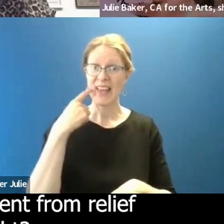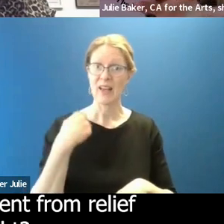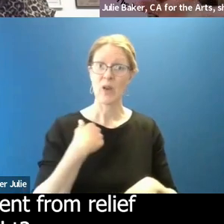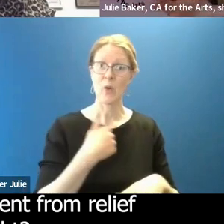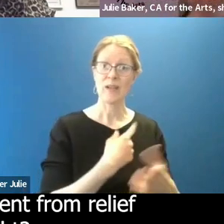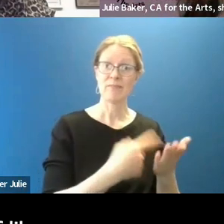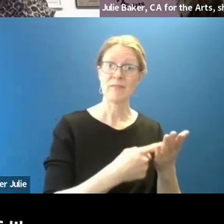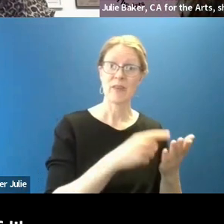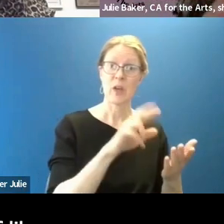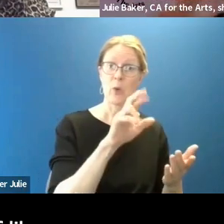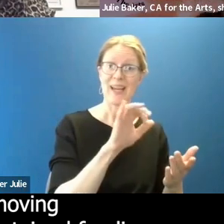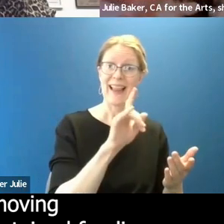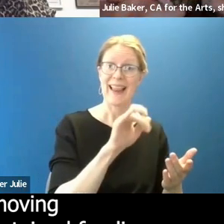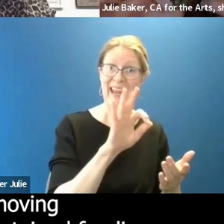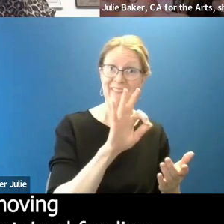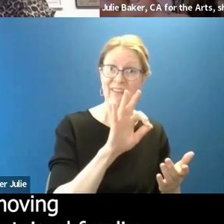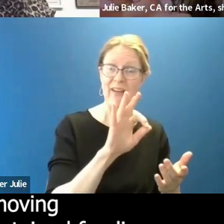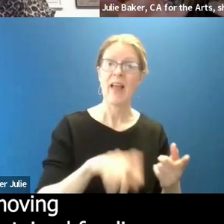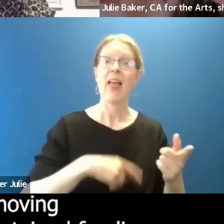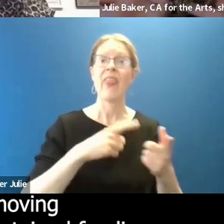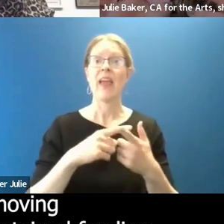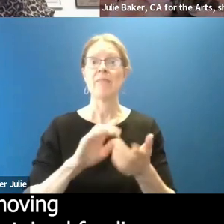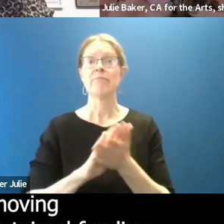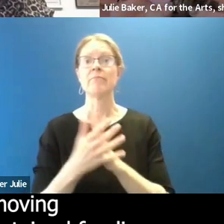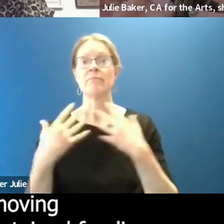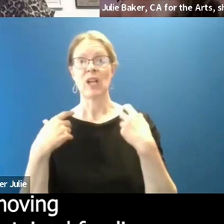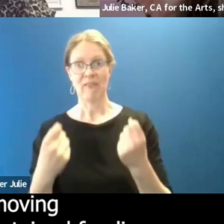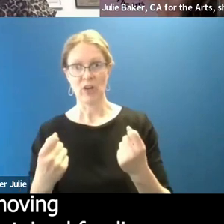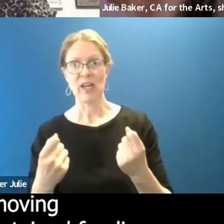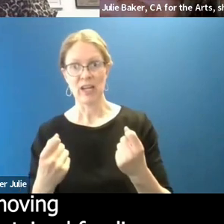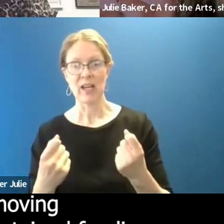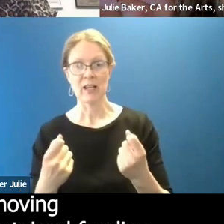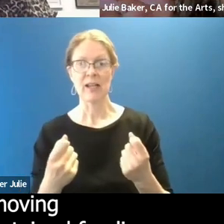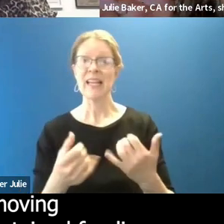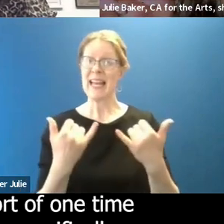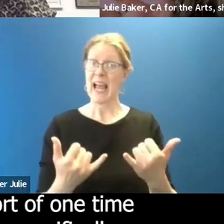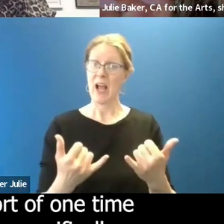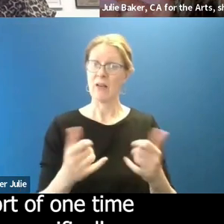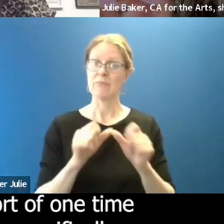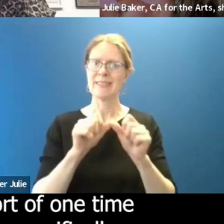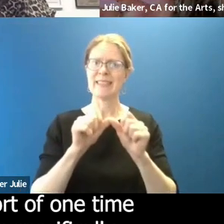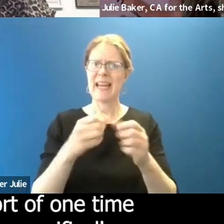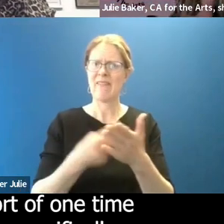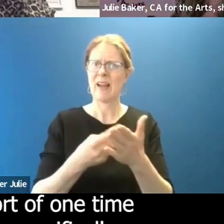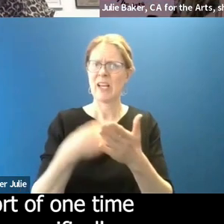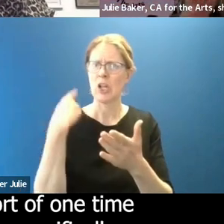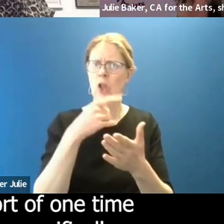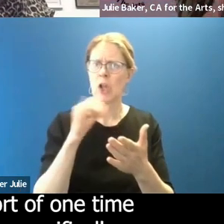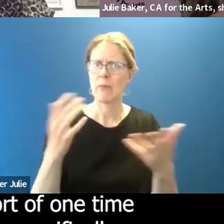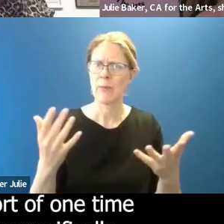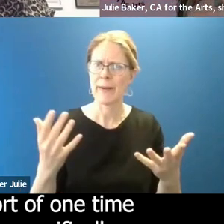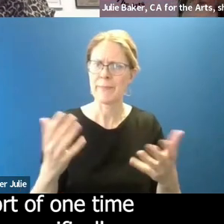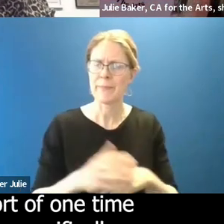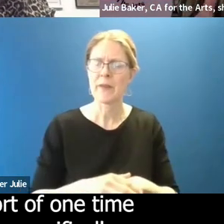recovery, right? That was sort of like how we've been moving. And now we're into what sustained funding look like. Because these sort of one